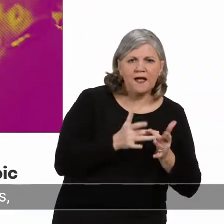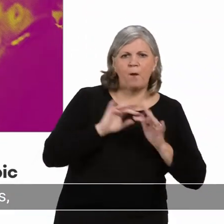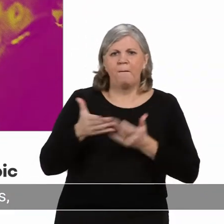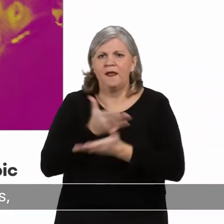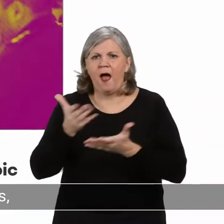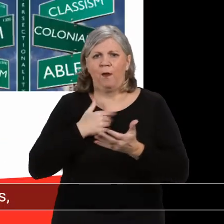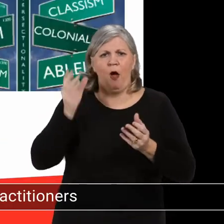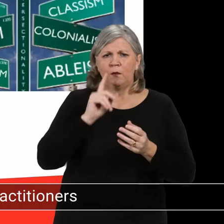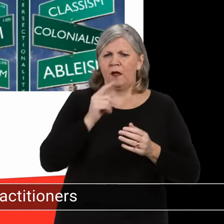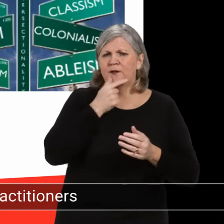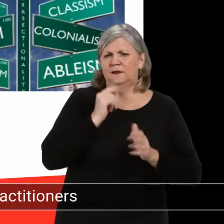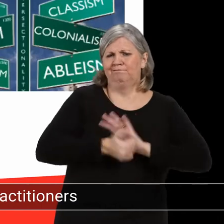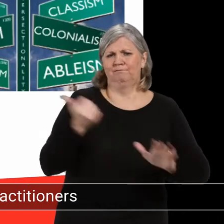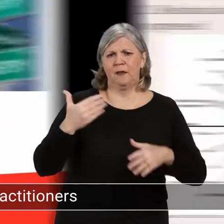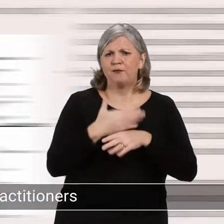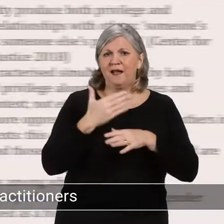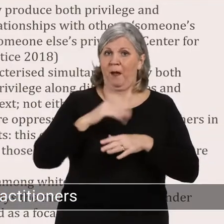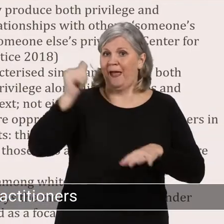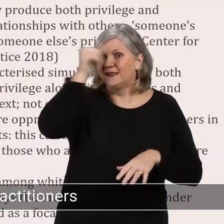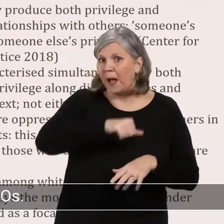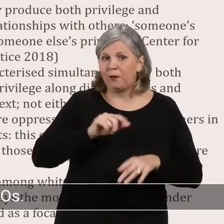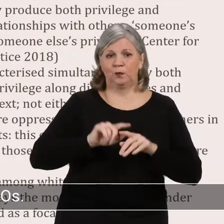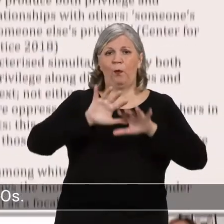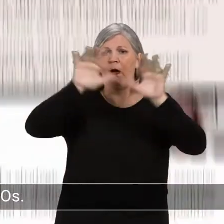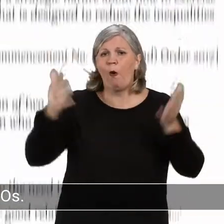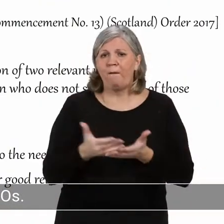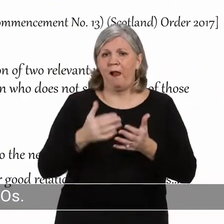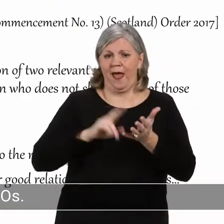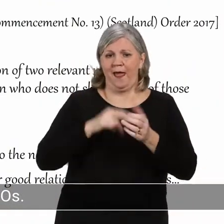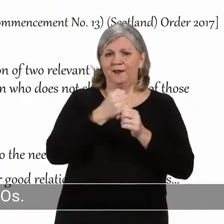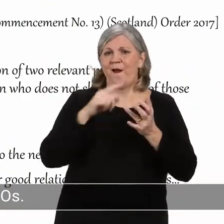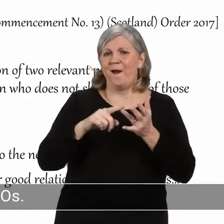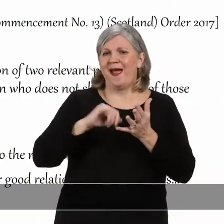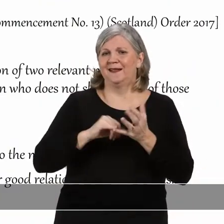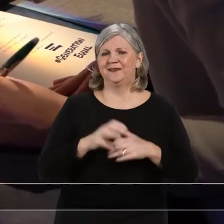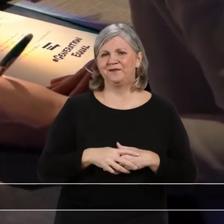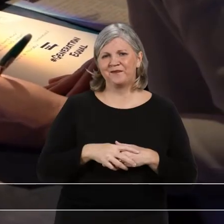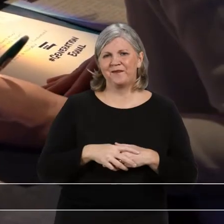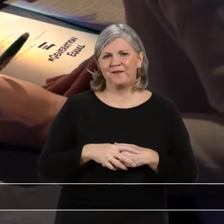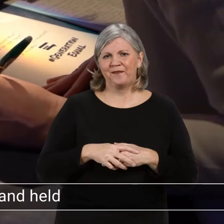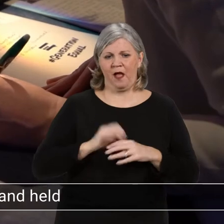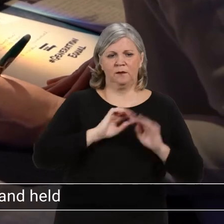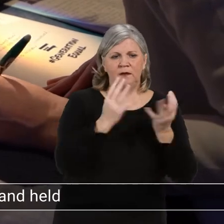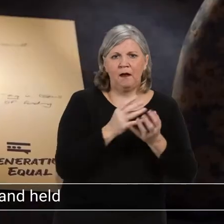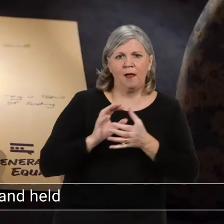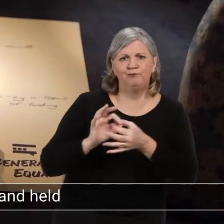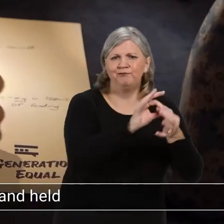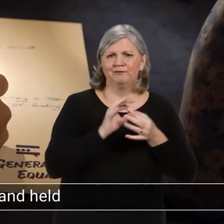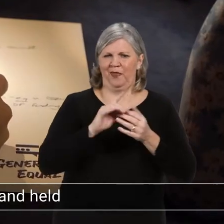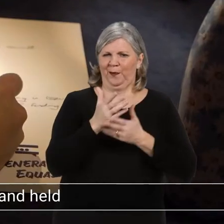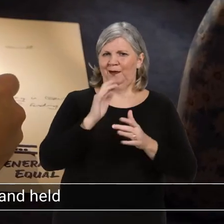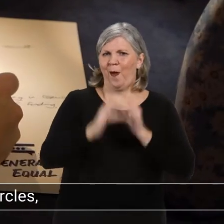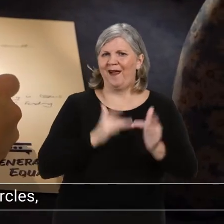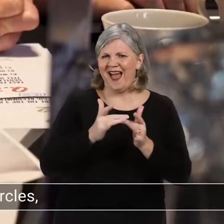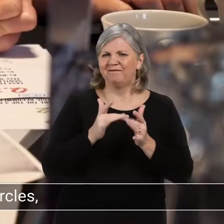web content and webinars, we heard from gender experts and practitioners from academia and global NGOs. Circle members engaged